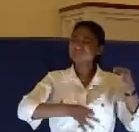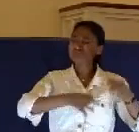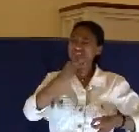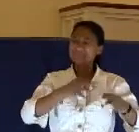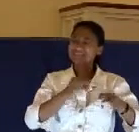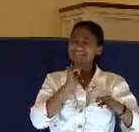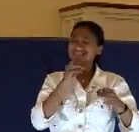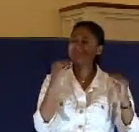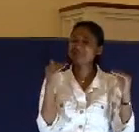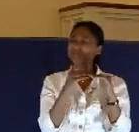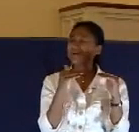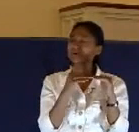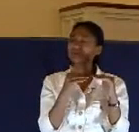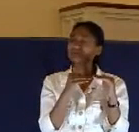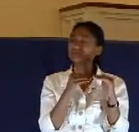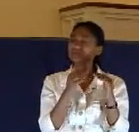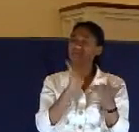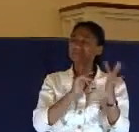had to endure